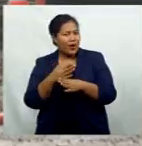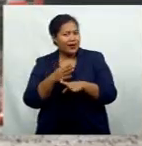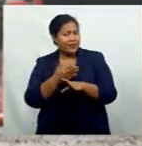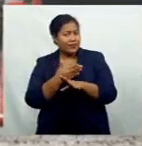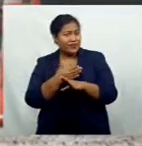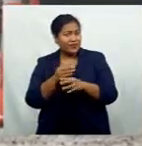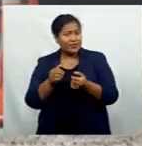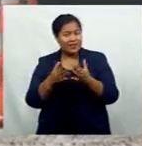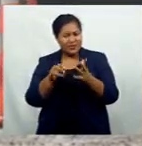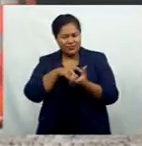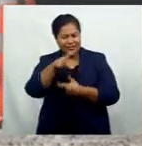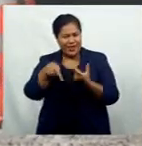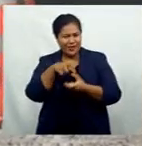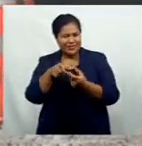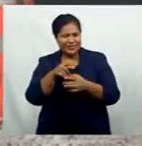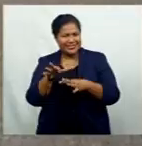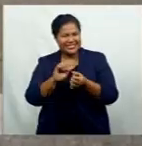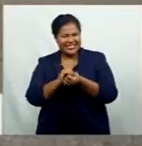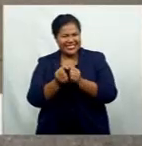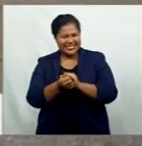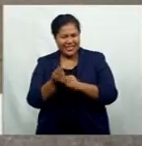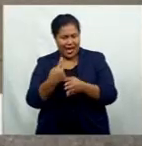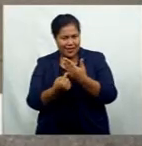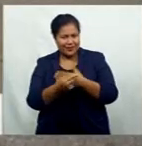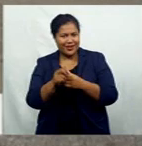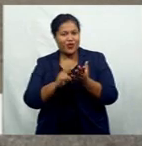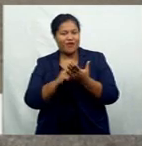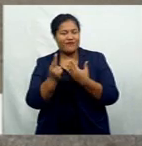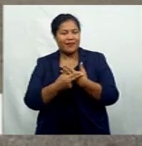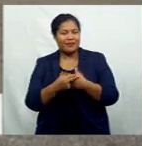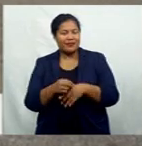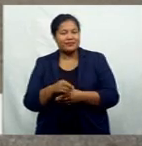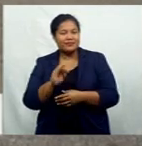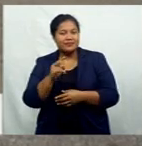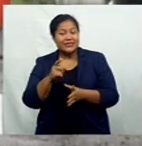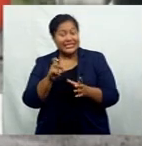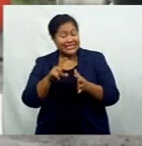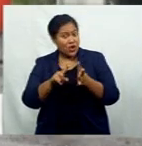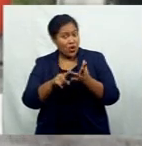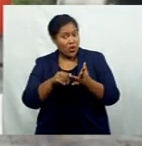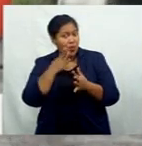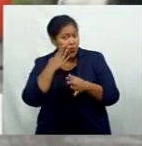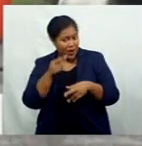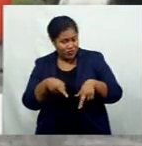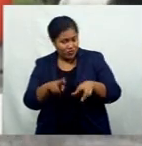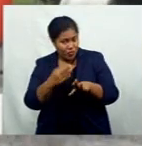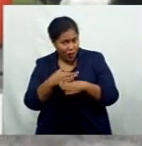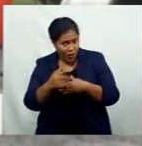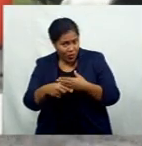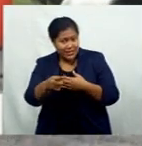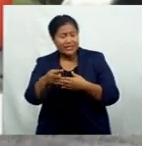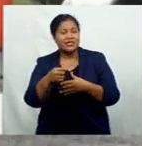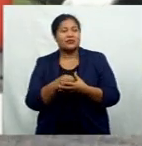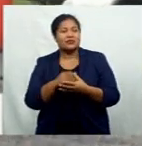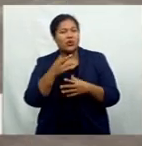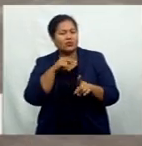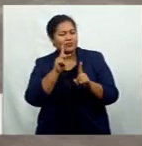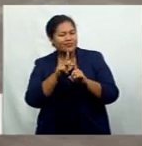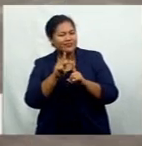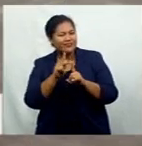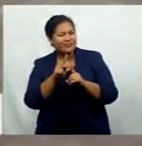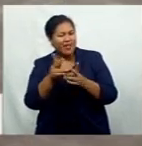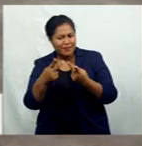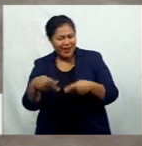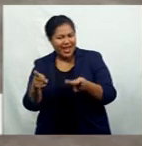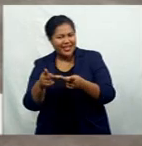The authority's acting chief executive rather says while road work continues around the country, they are also prioritizing key areas.